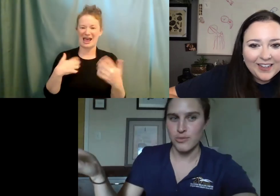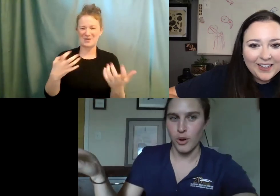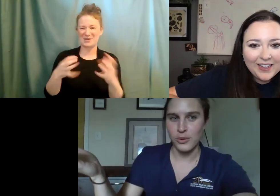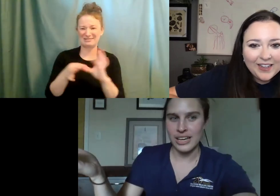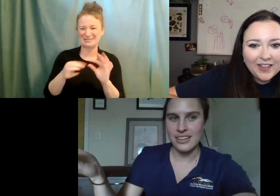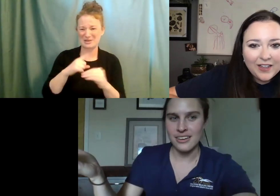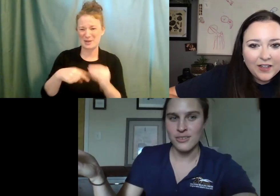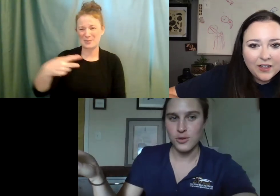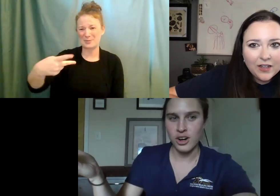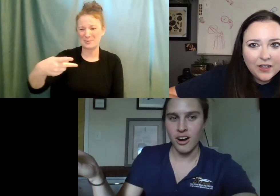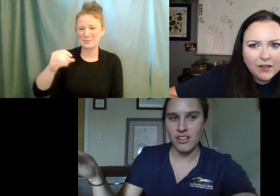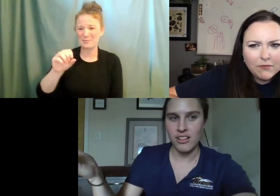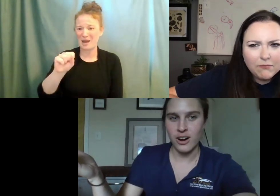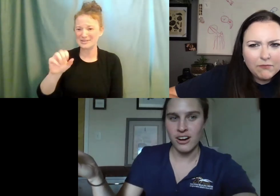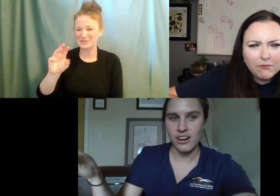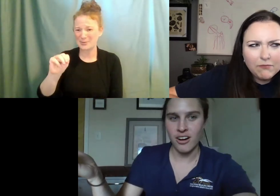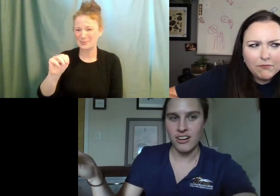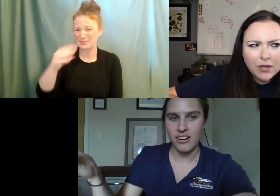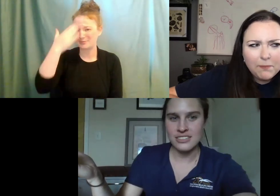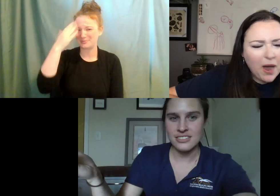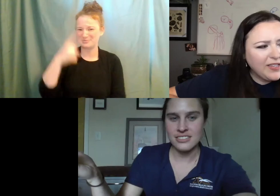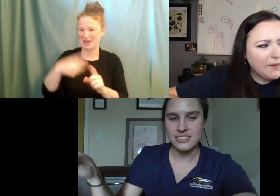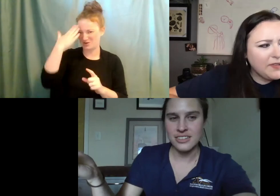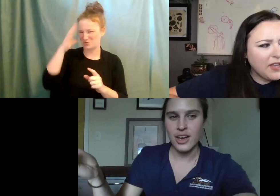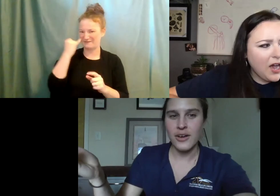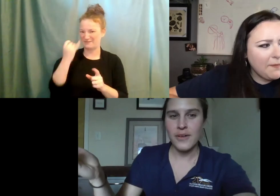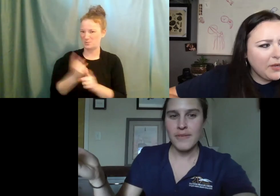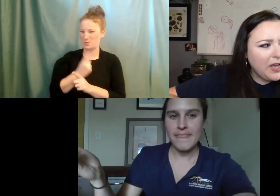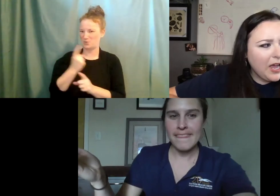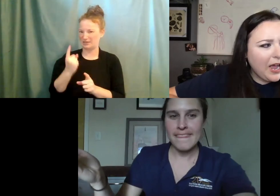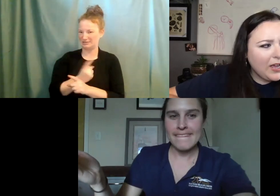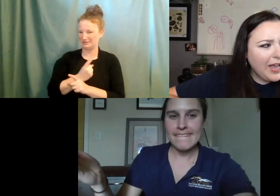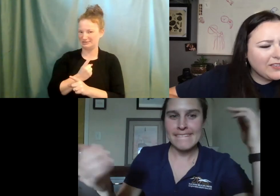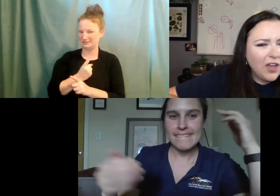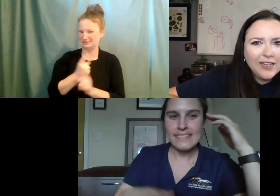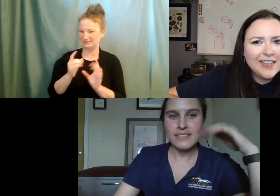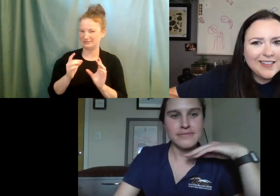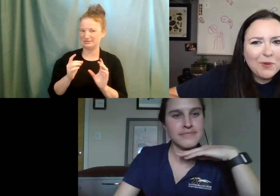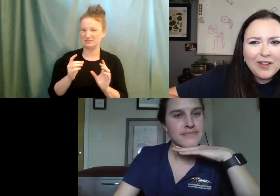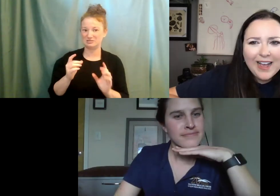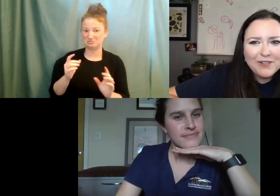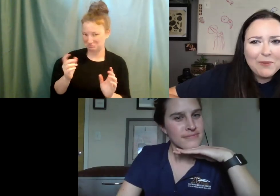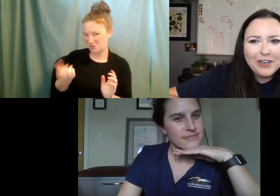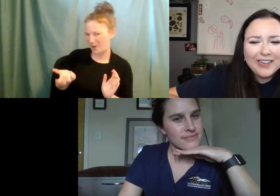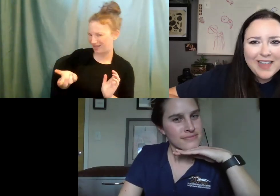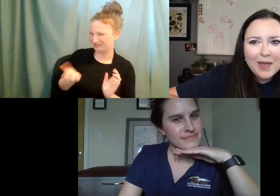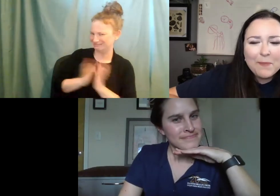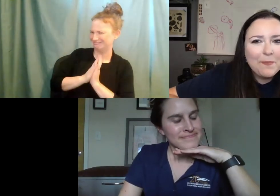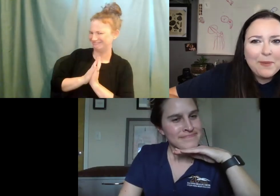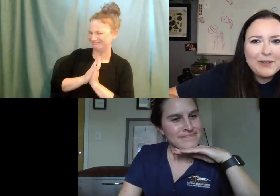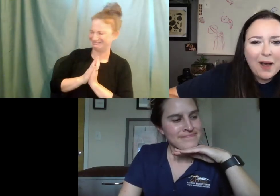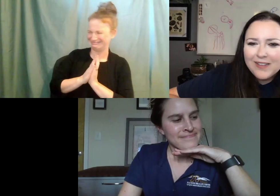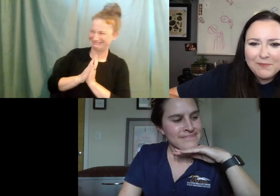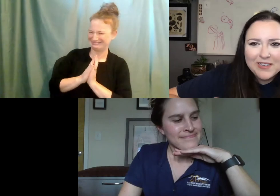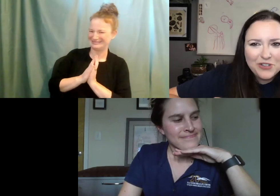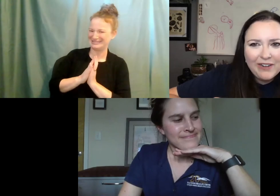but I don't know if that's appropriate for all of our audience. Possums, um, as long as it's, well, I don't know what you're going to say, but,